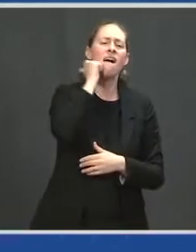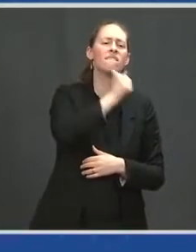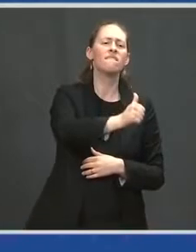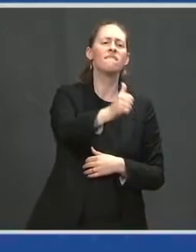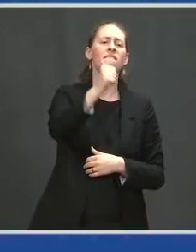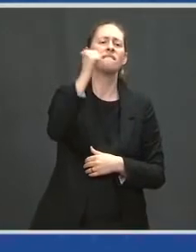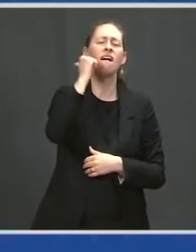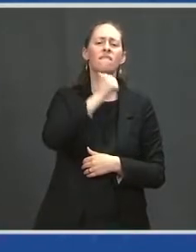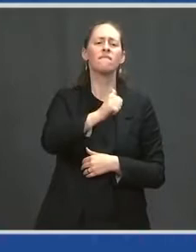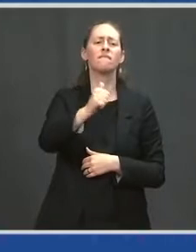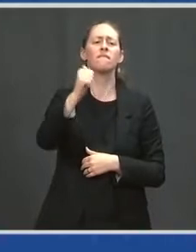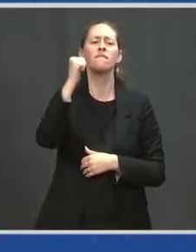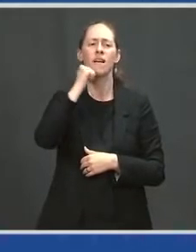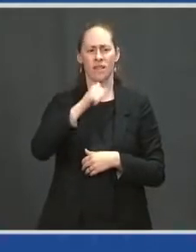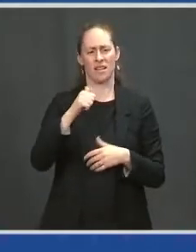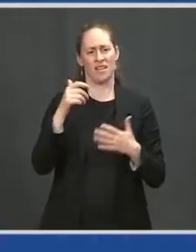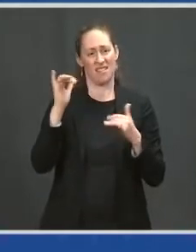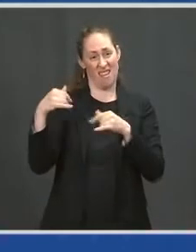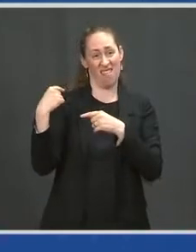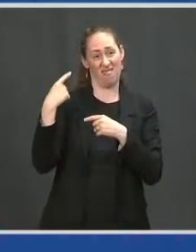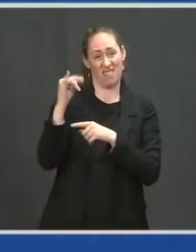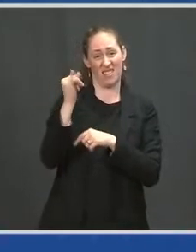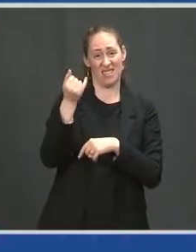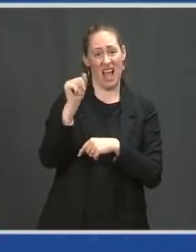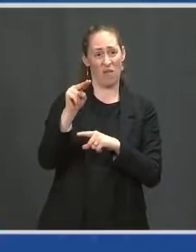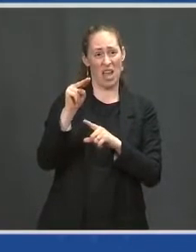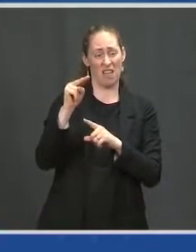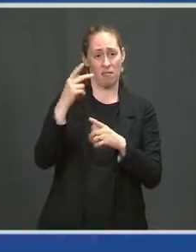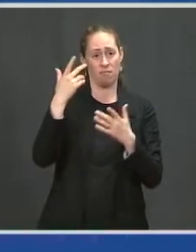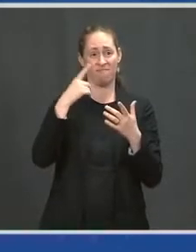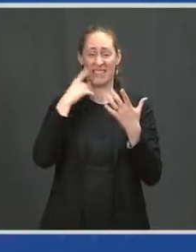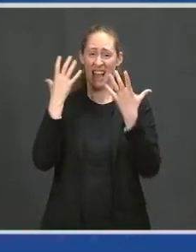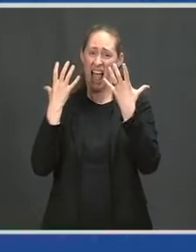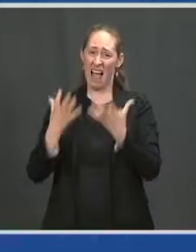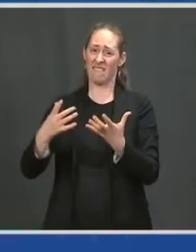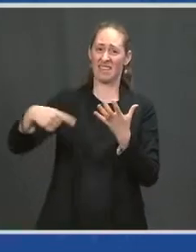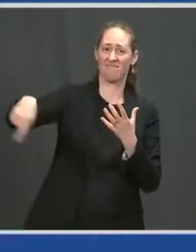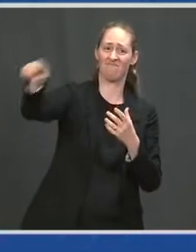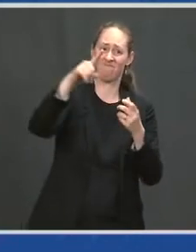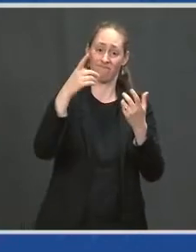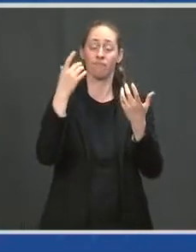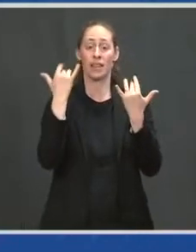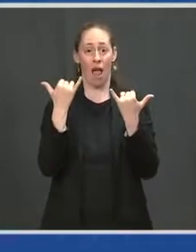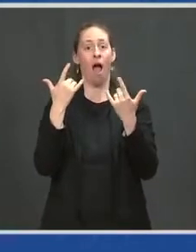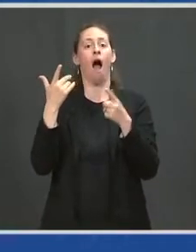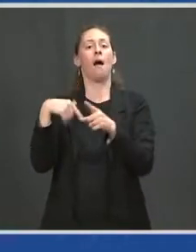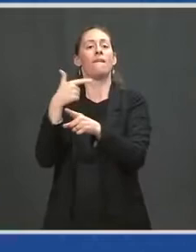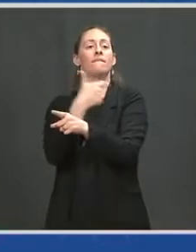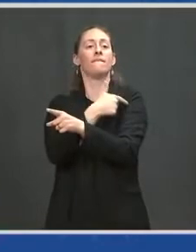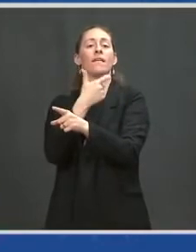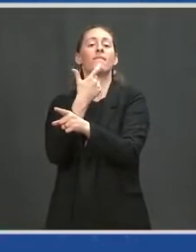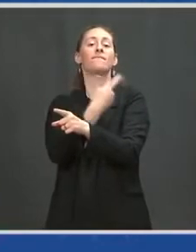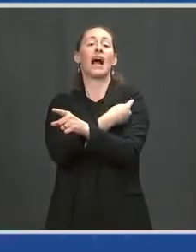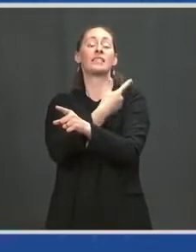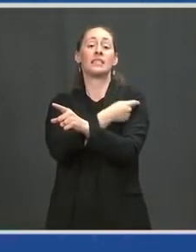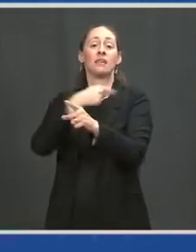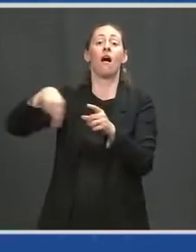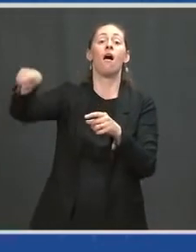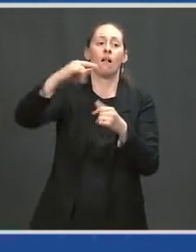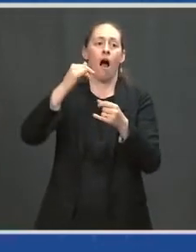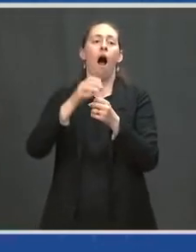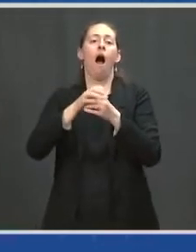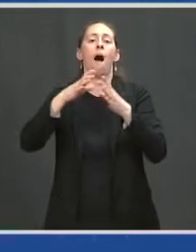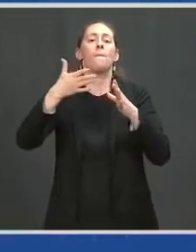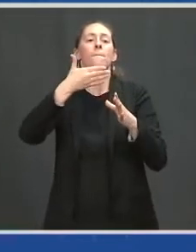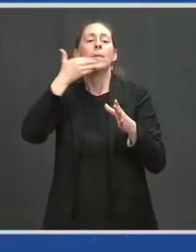less than 1 percent of seniors were fully vaccinated when I took office. Today, in less than